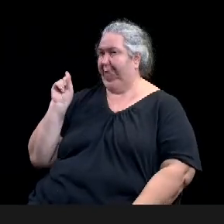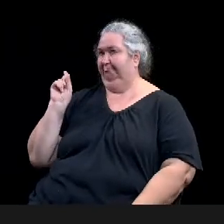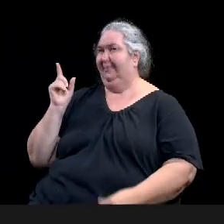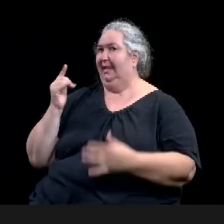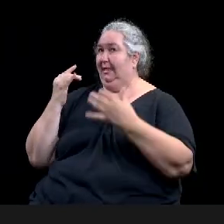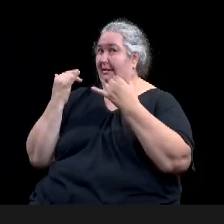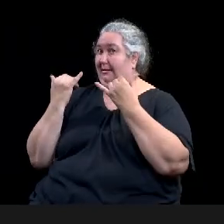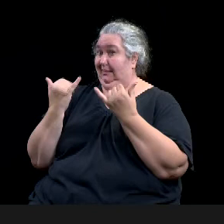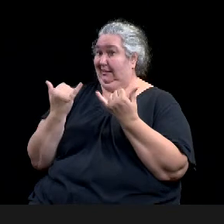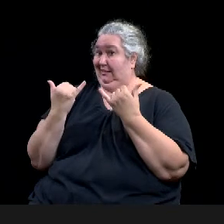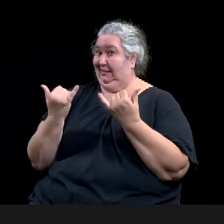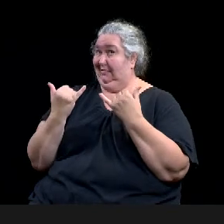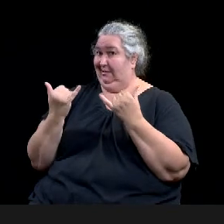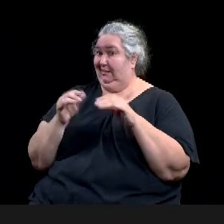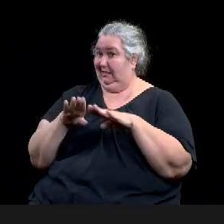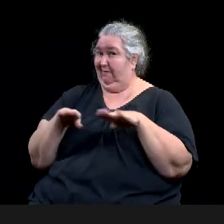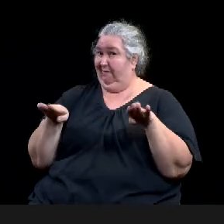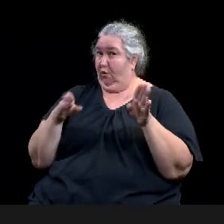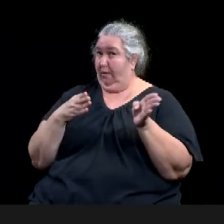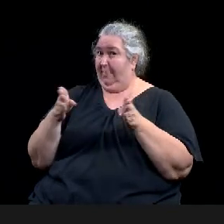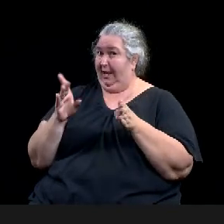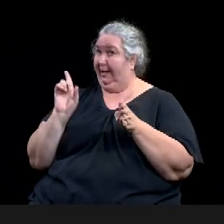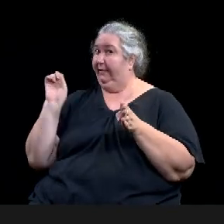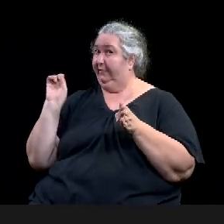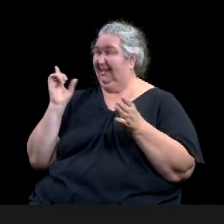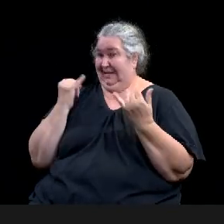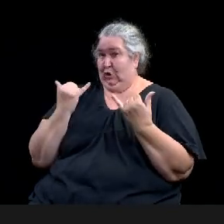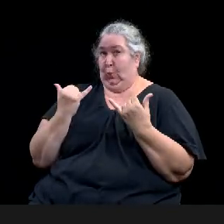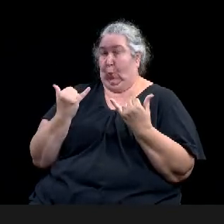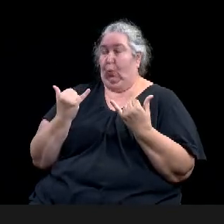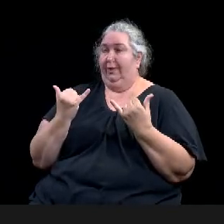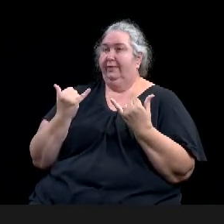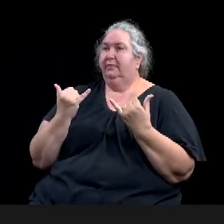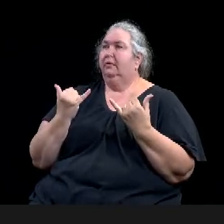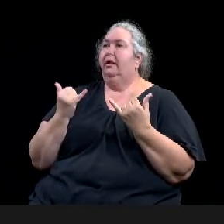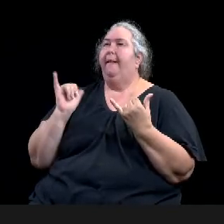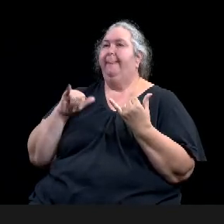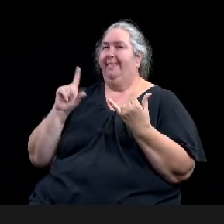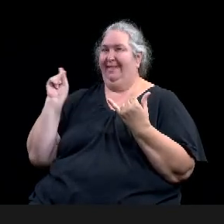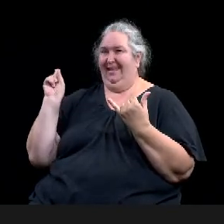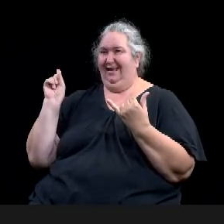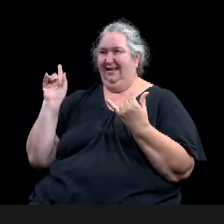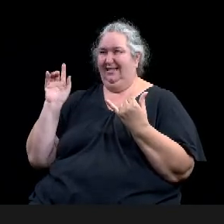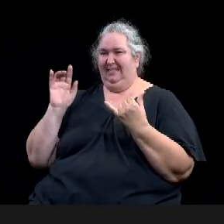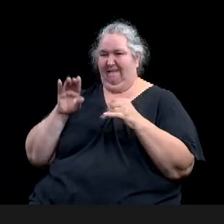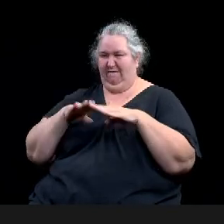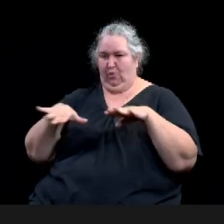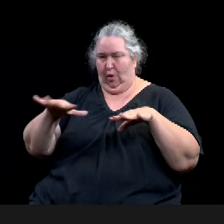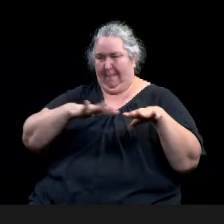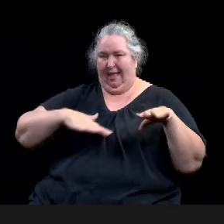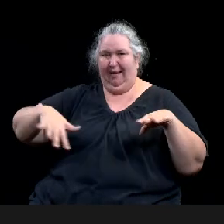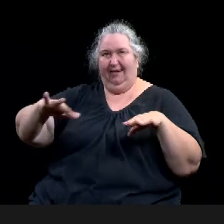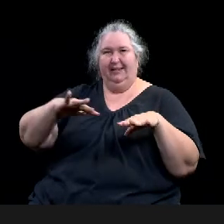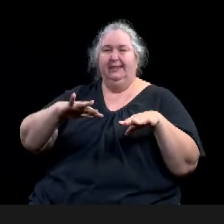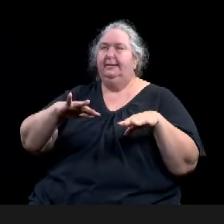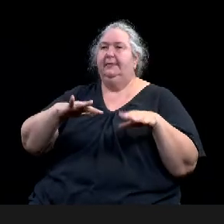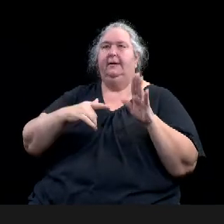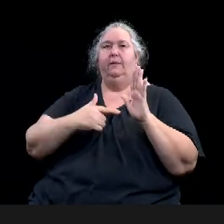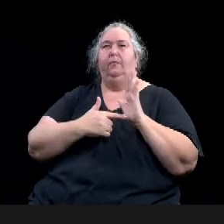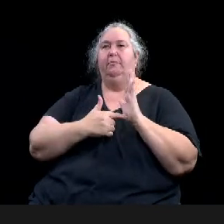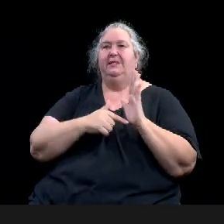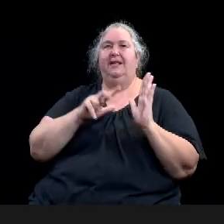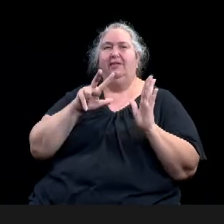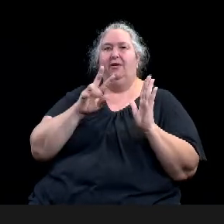um, represents 34,000 square feet. It's comprised of really, really five